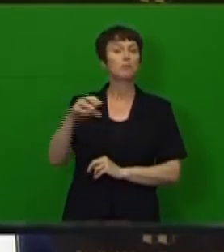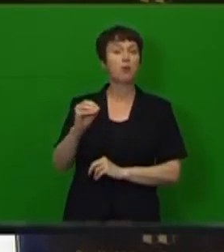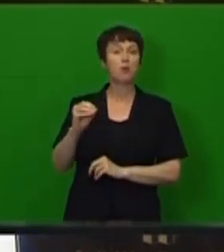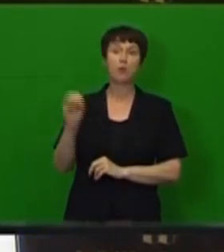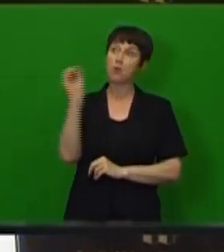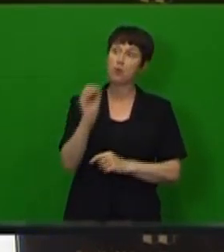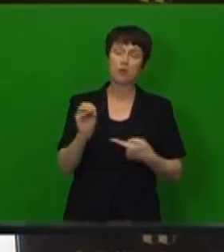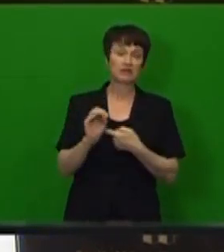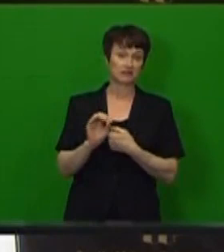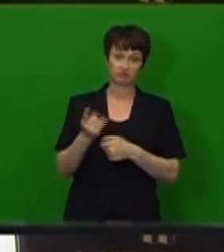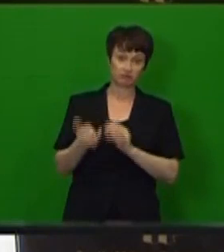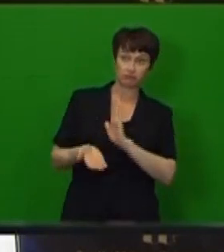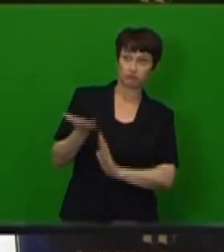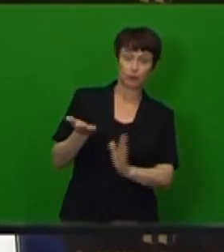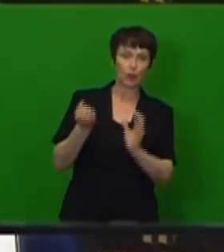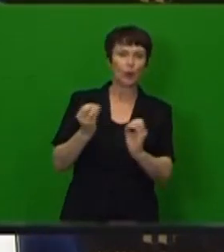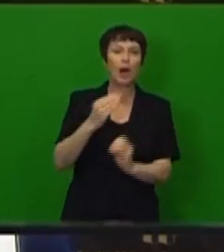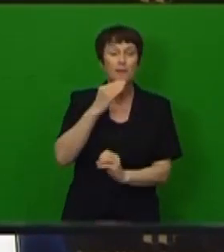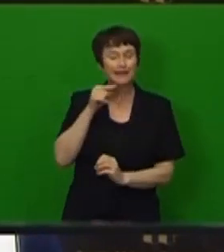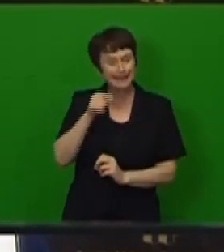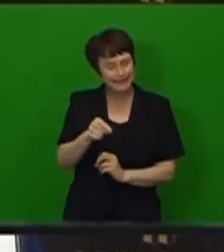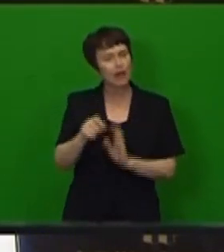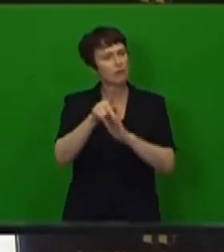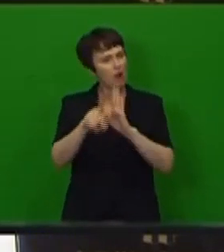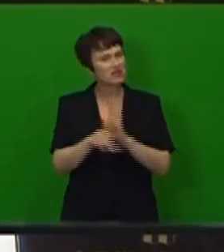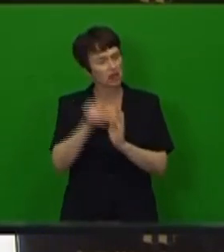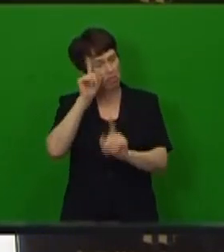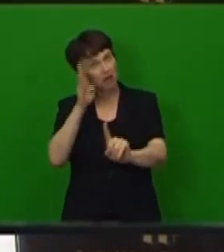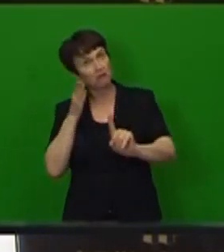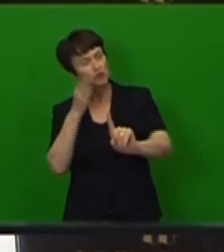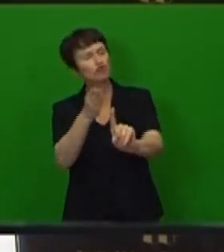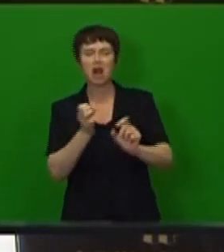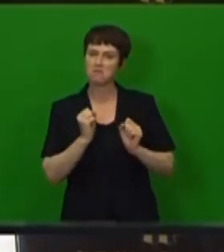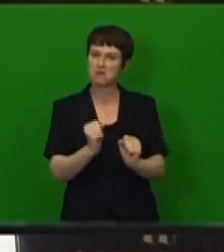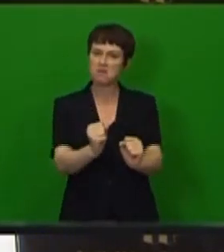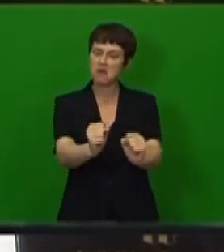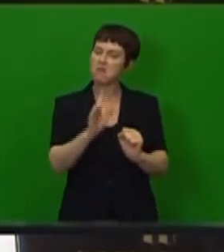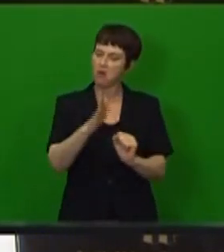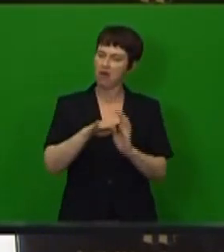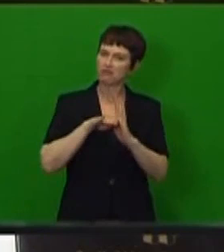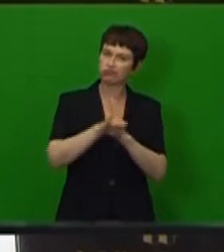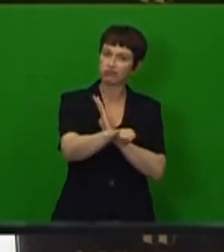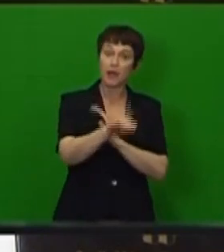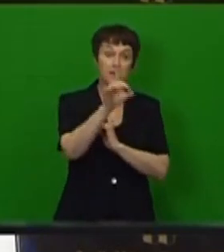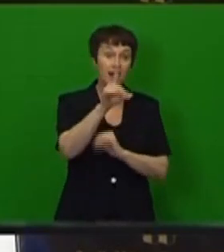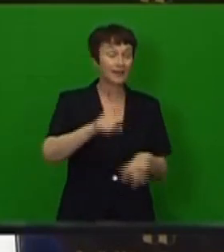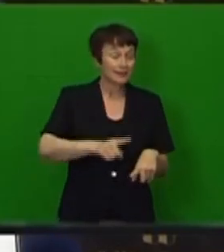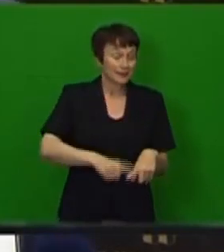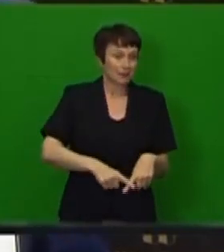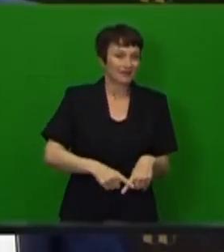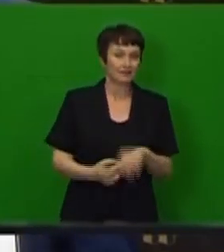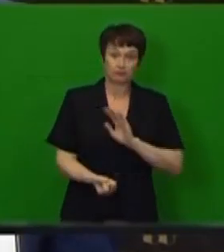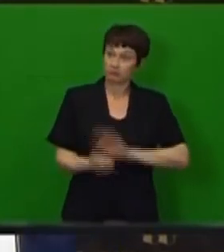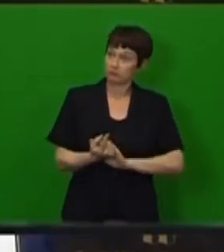remains a broad policy guideline, which could change in either direction from meeting to meeting in response to new